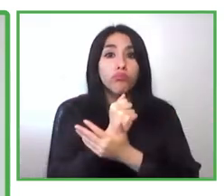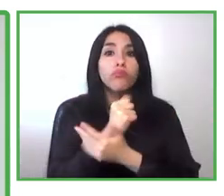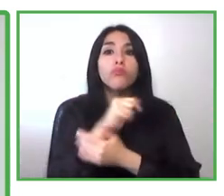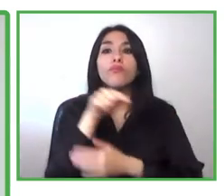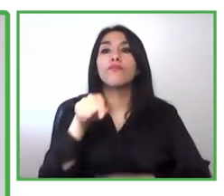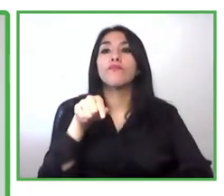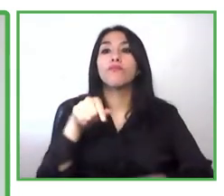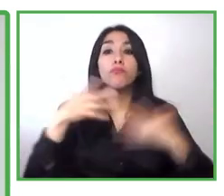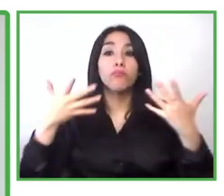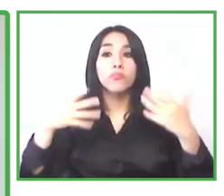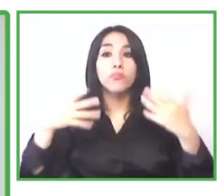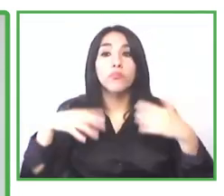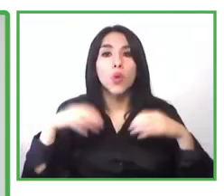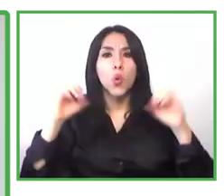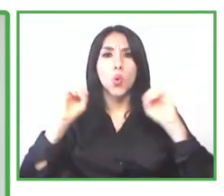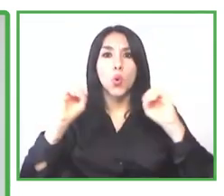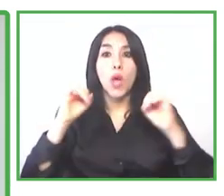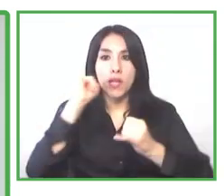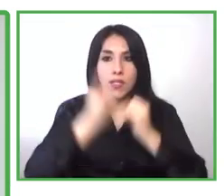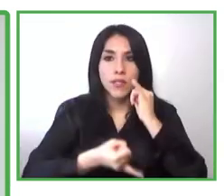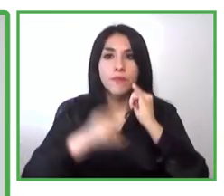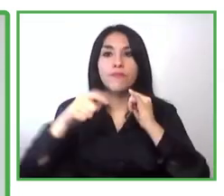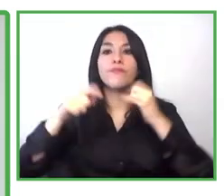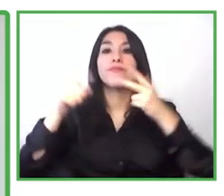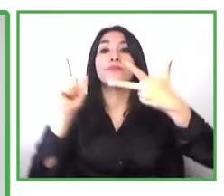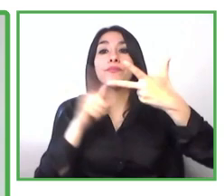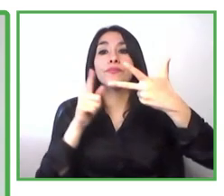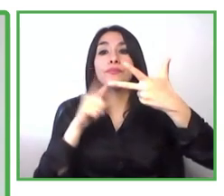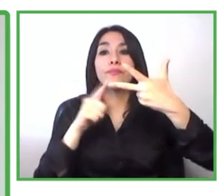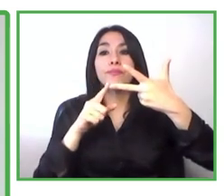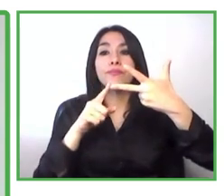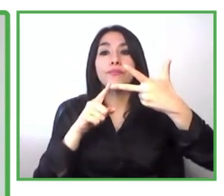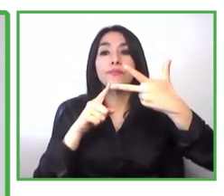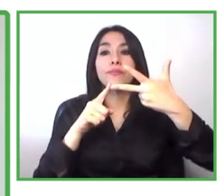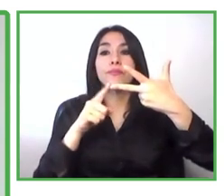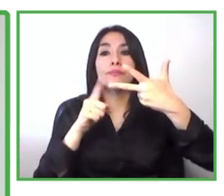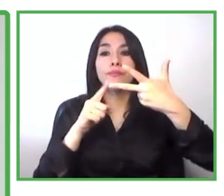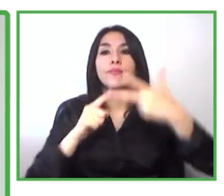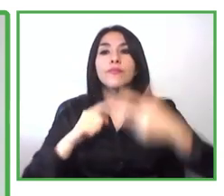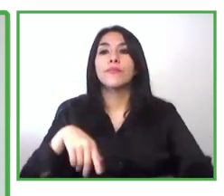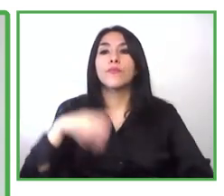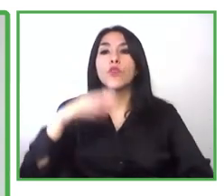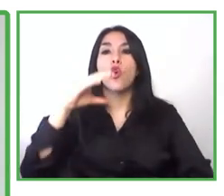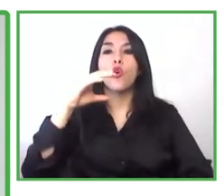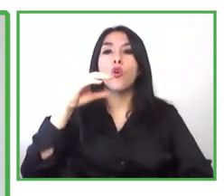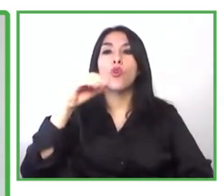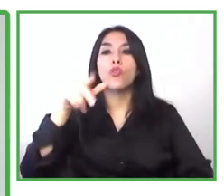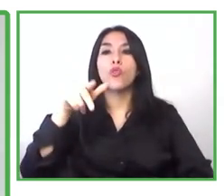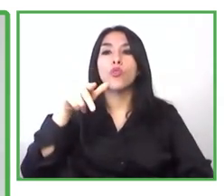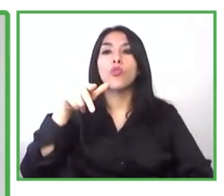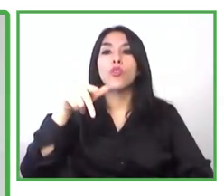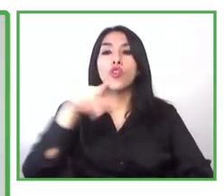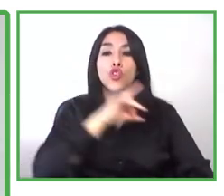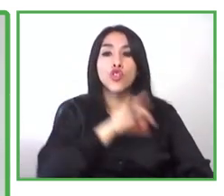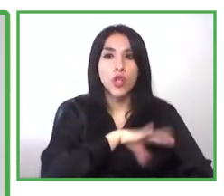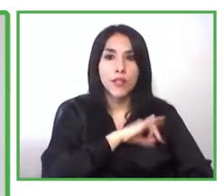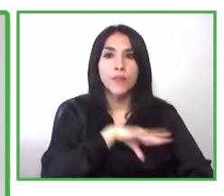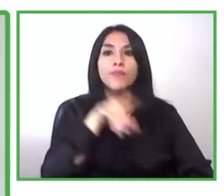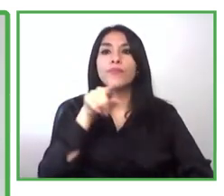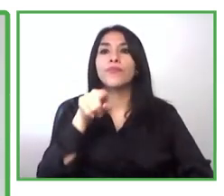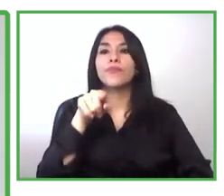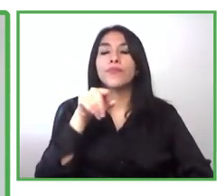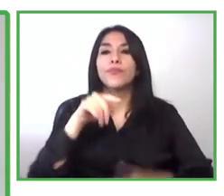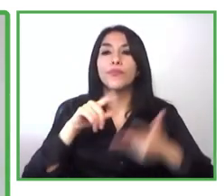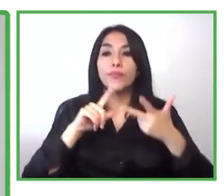and to talk also about these initiatives one in congo and in chile one in colombia are very good to show